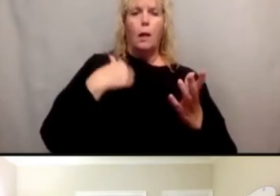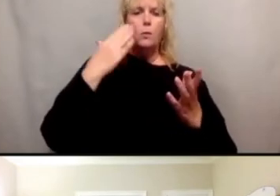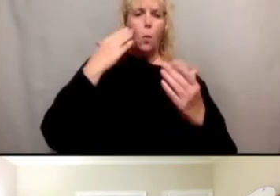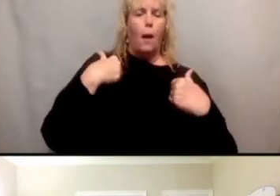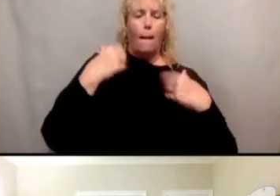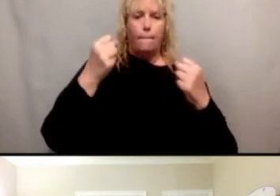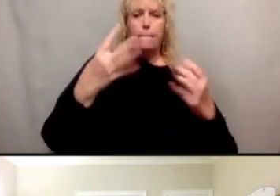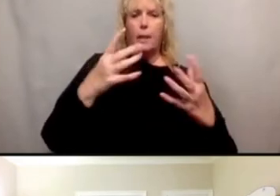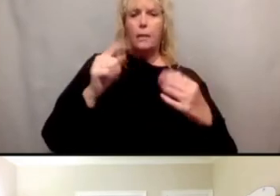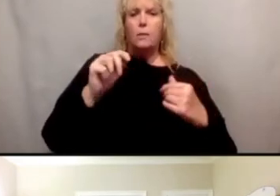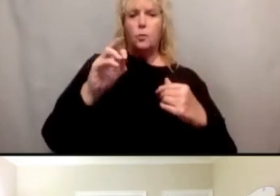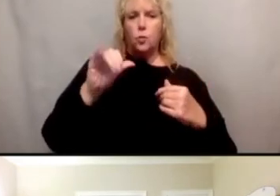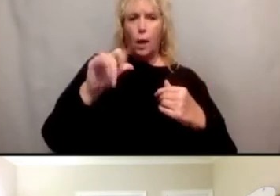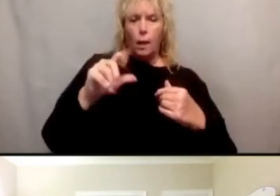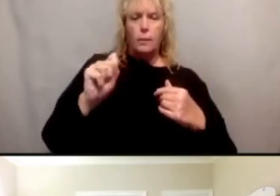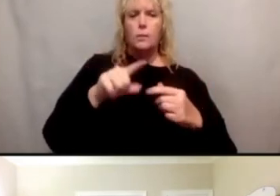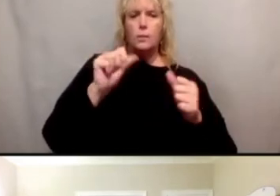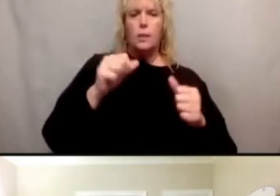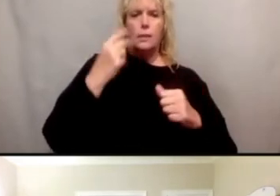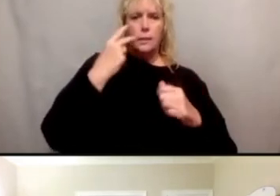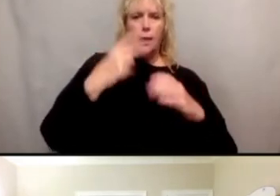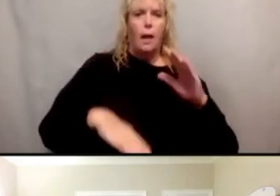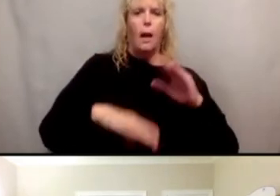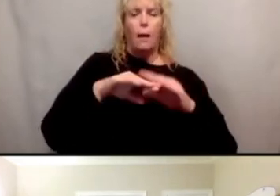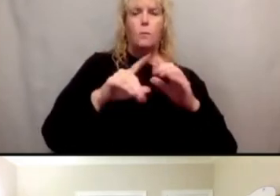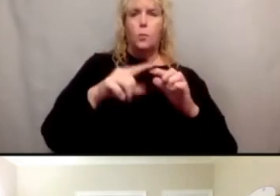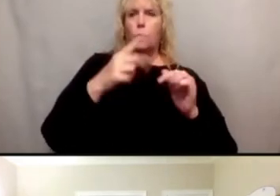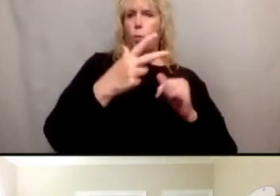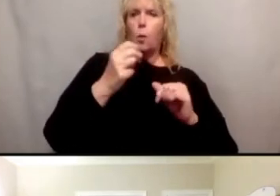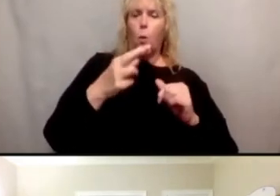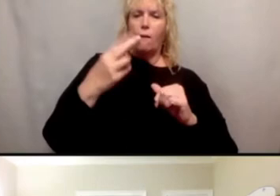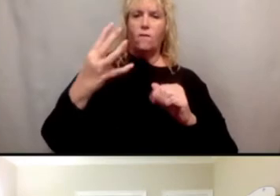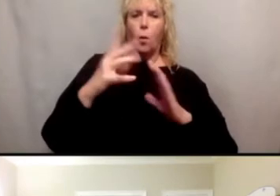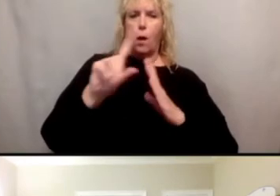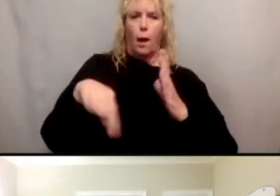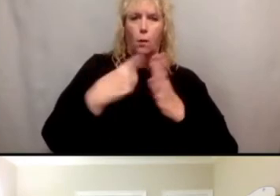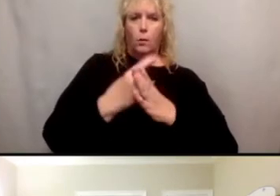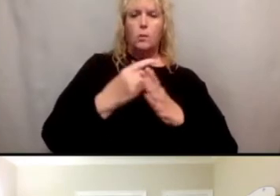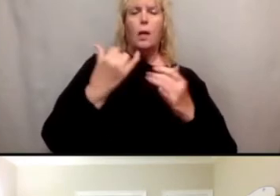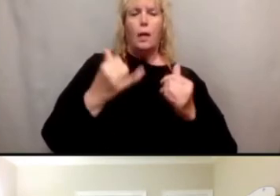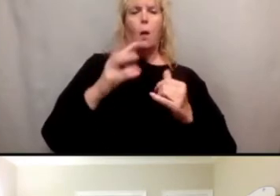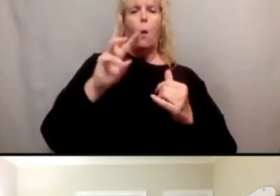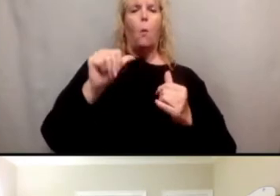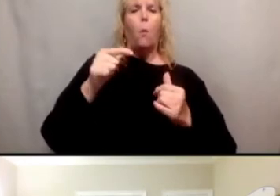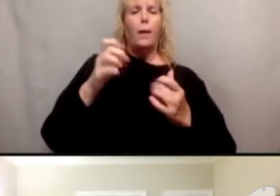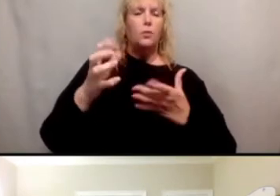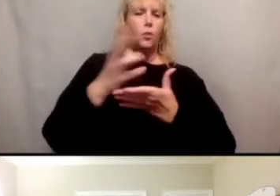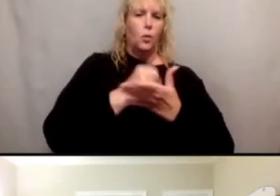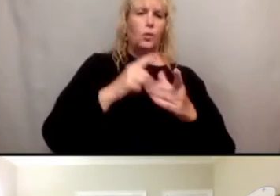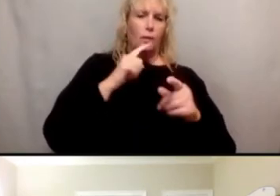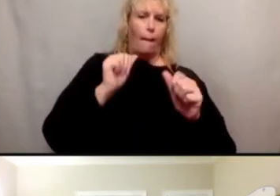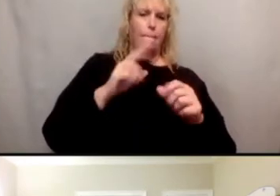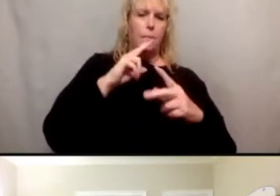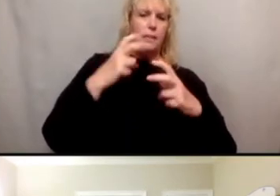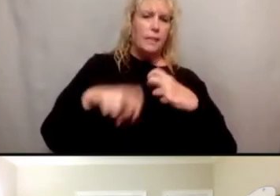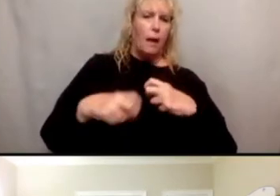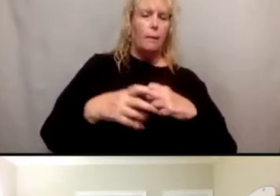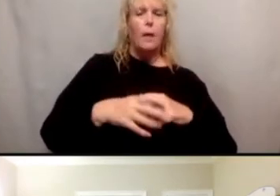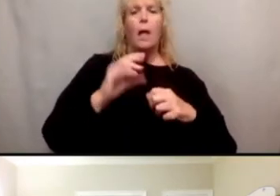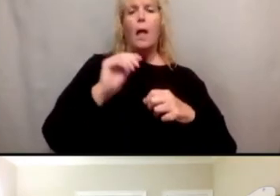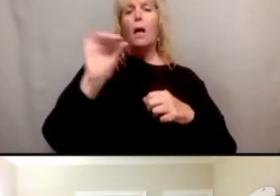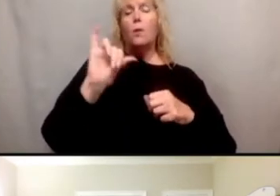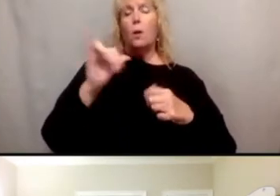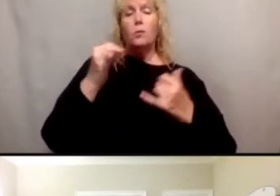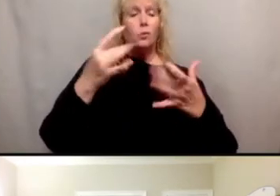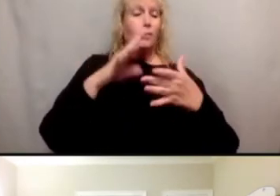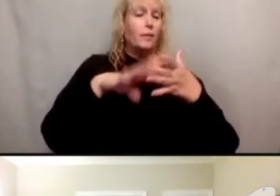of visits could be up to three to four hours. So if you're an hourly wage earner, that's tough. Another one is scheduling conflicts,